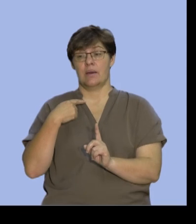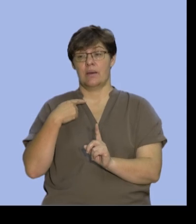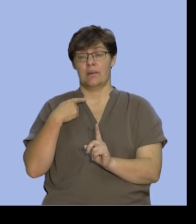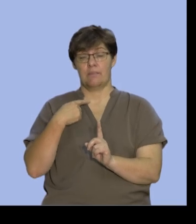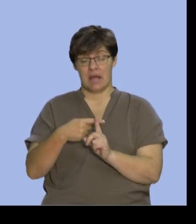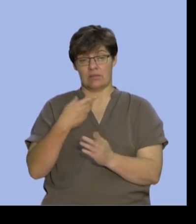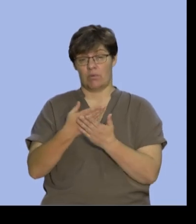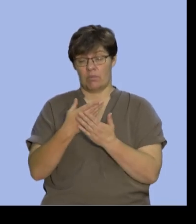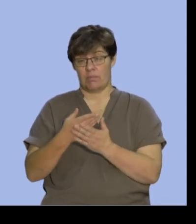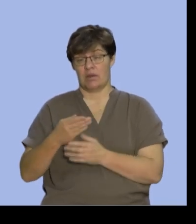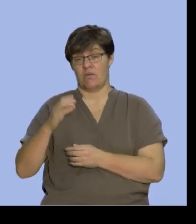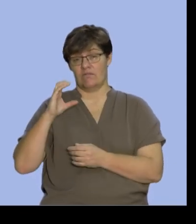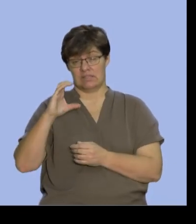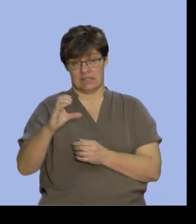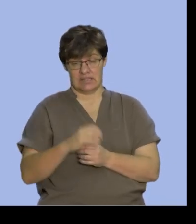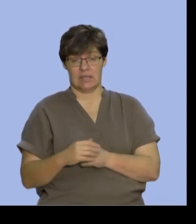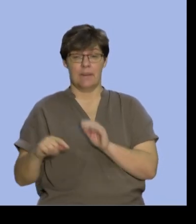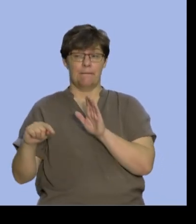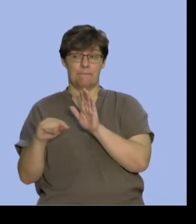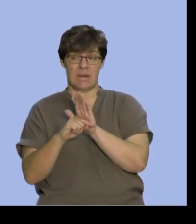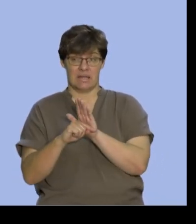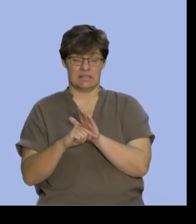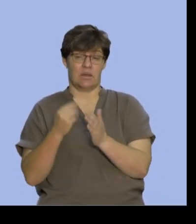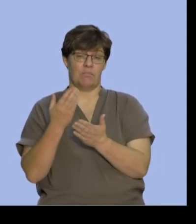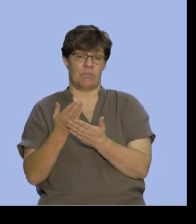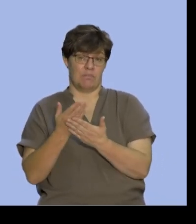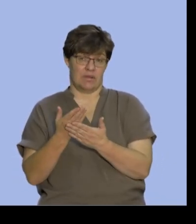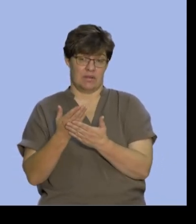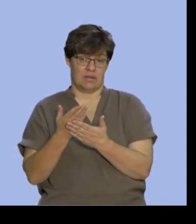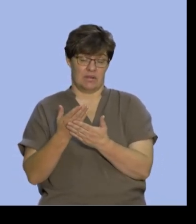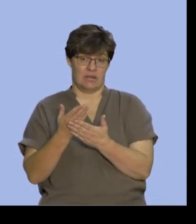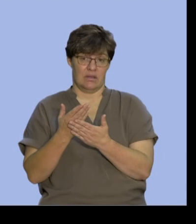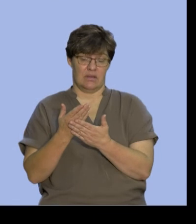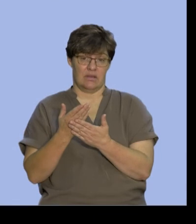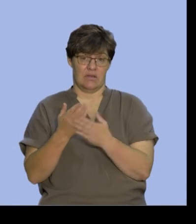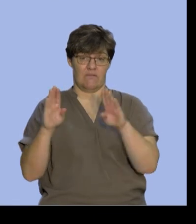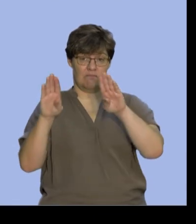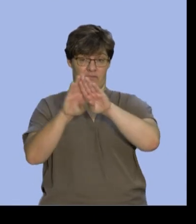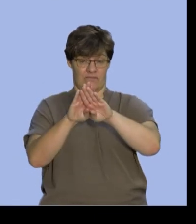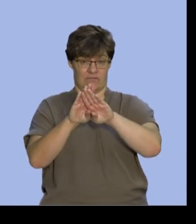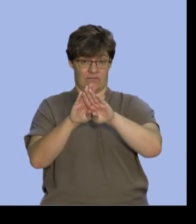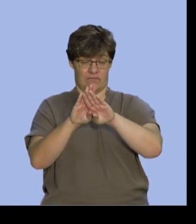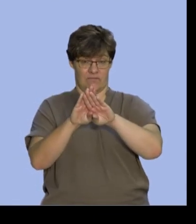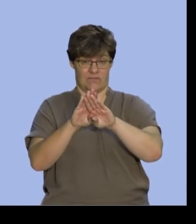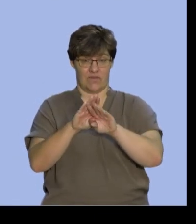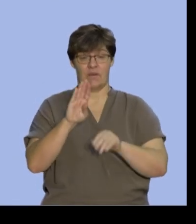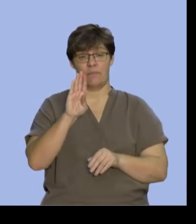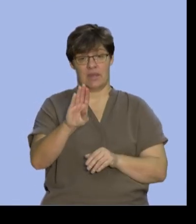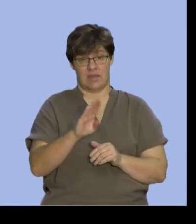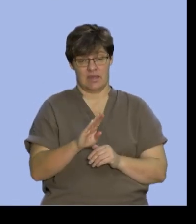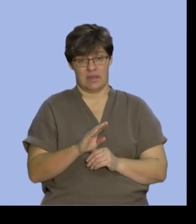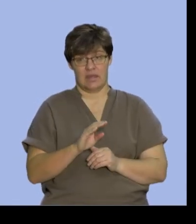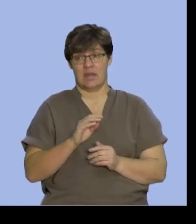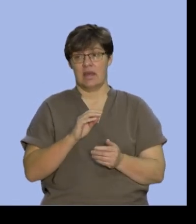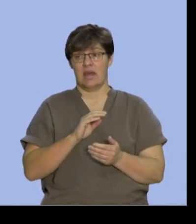C minus the probability of the intersection of B and